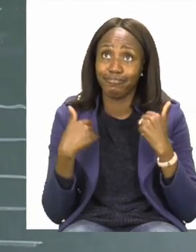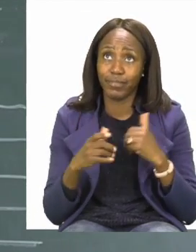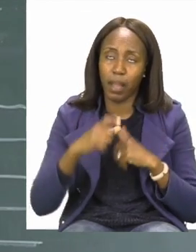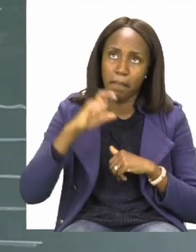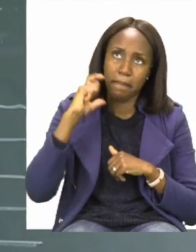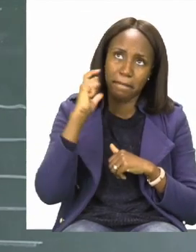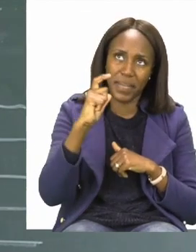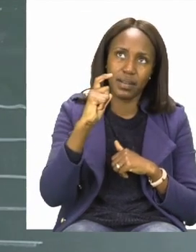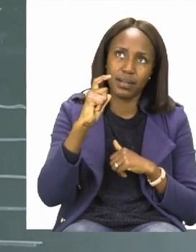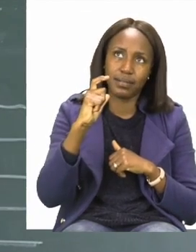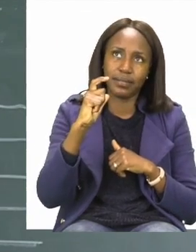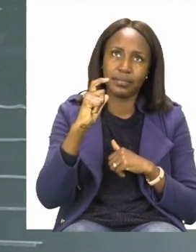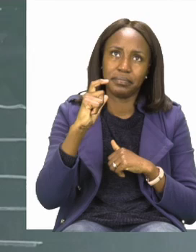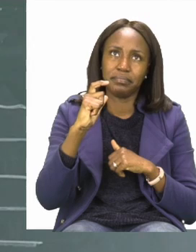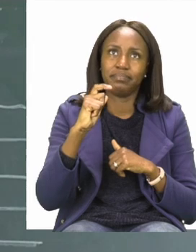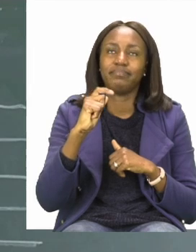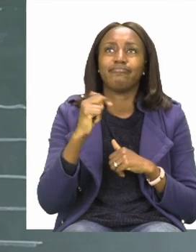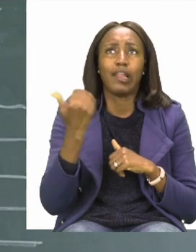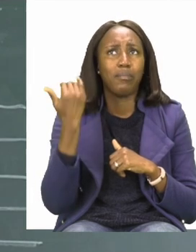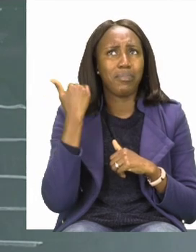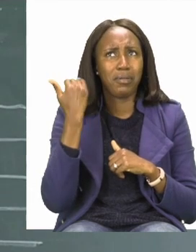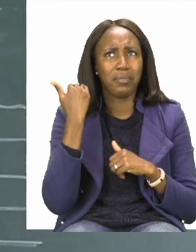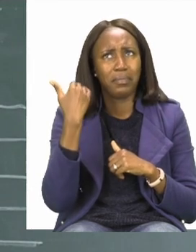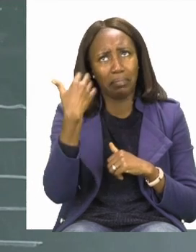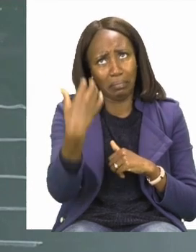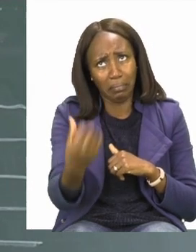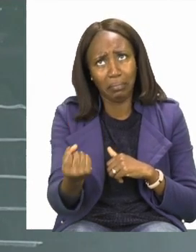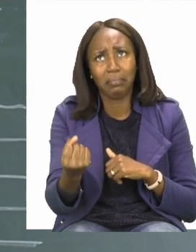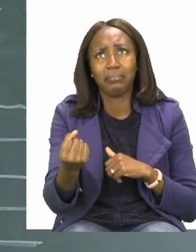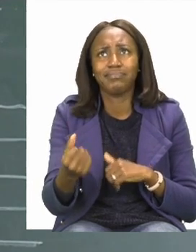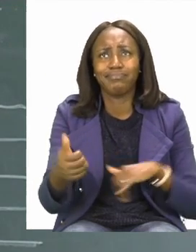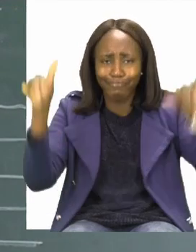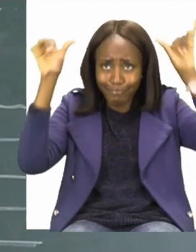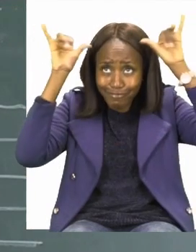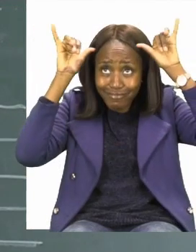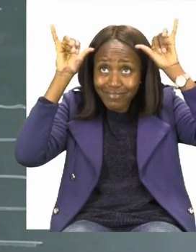for the word, there. Very good.